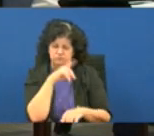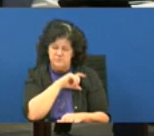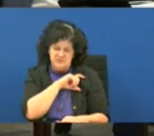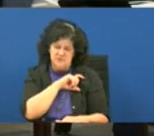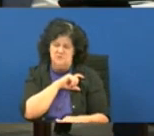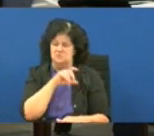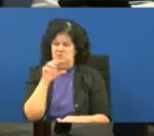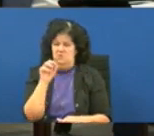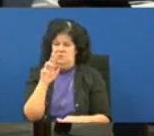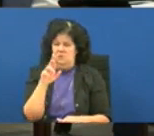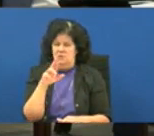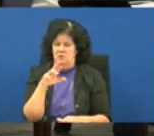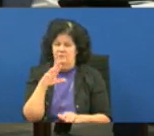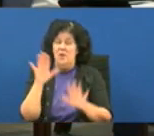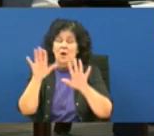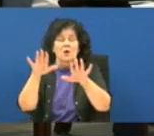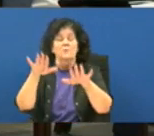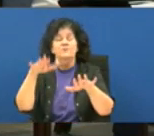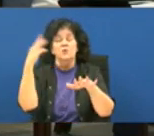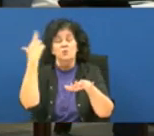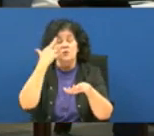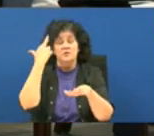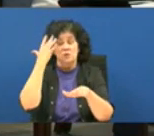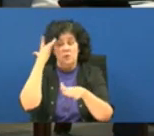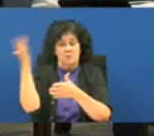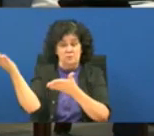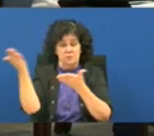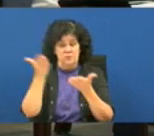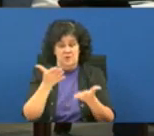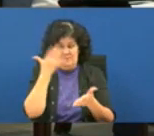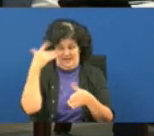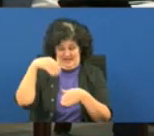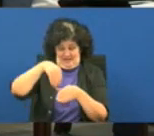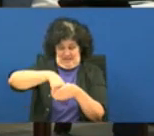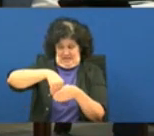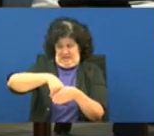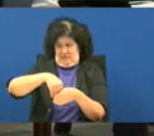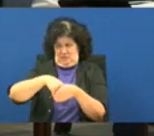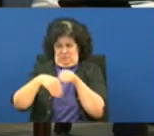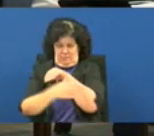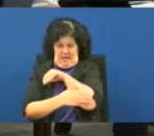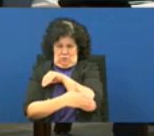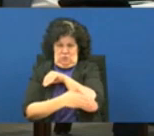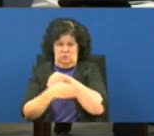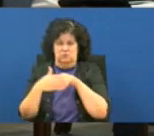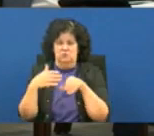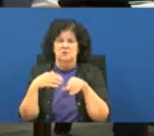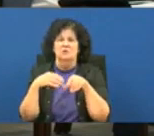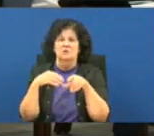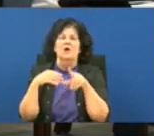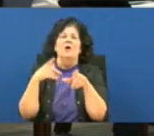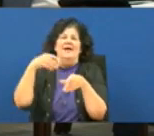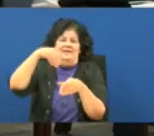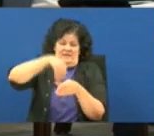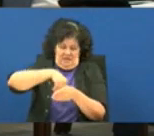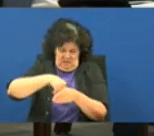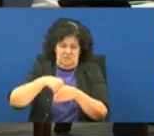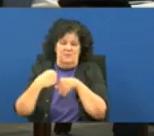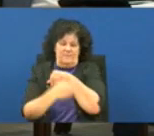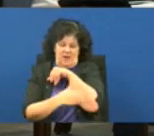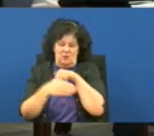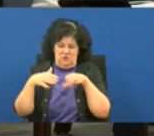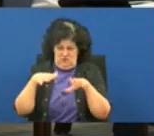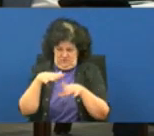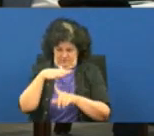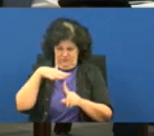first responders well the only reason why they will be bringing them because they will be in the parish like for example if okay that's an in parish thing yes but they're